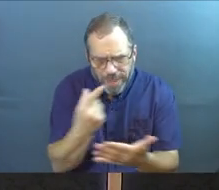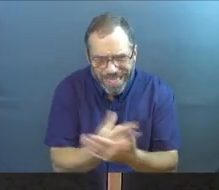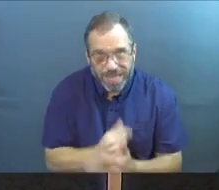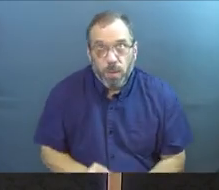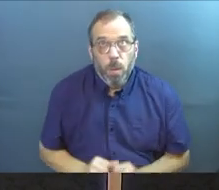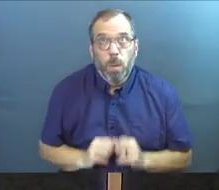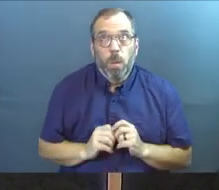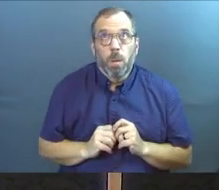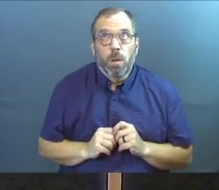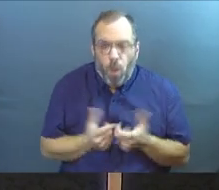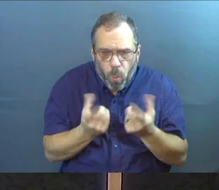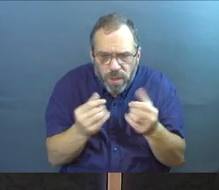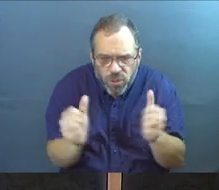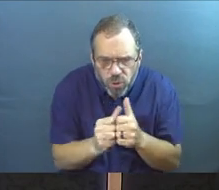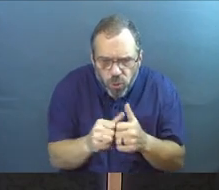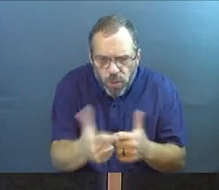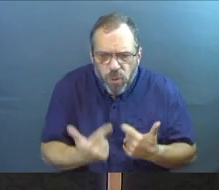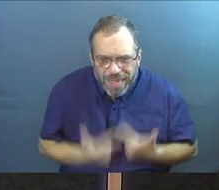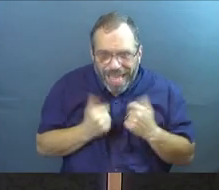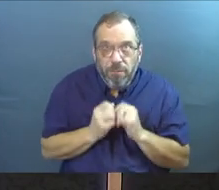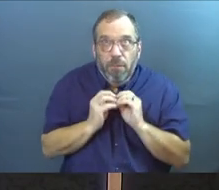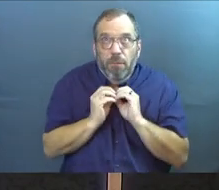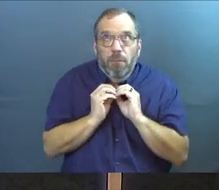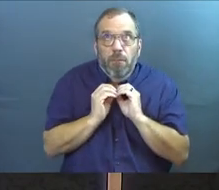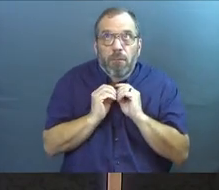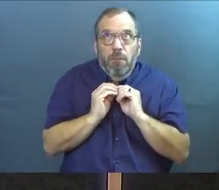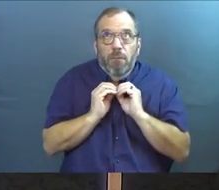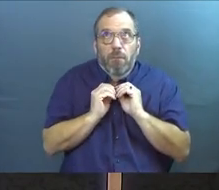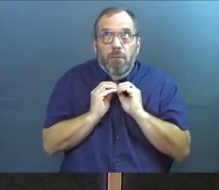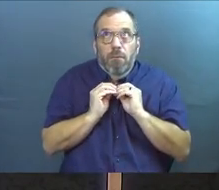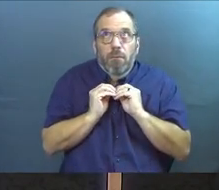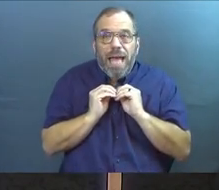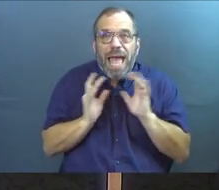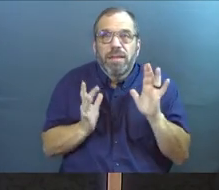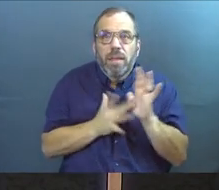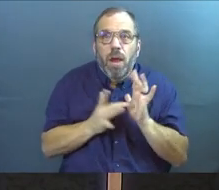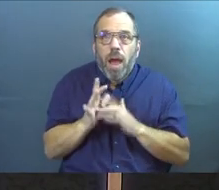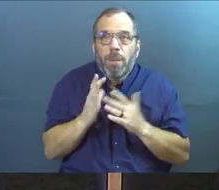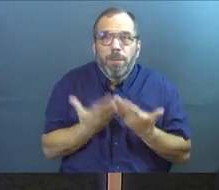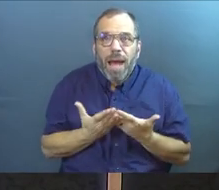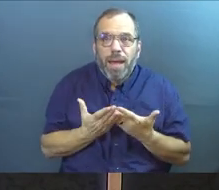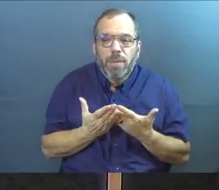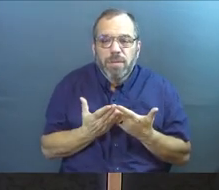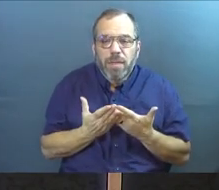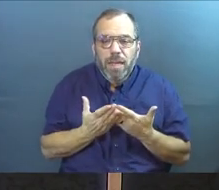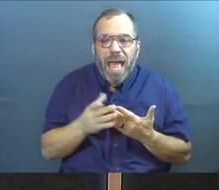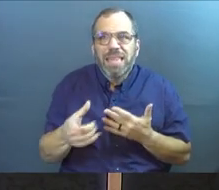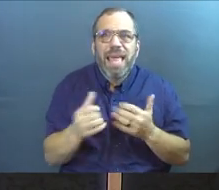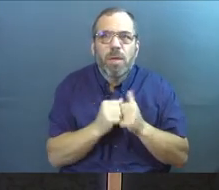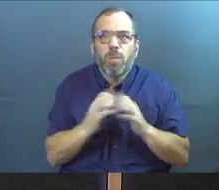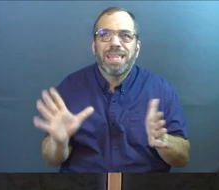gospel. He will ask us what we did with our life. And there are scriptures that say, and they will be without excuse.